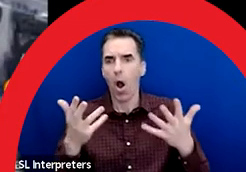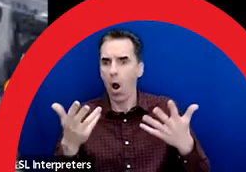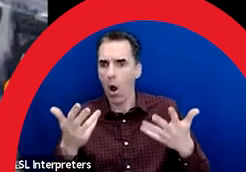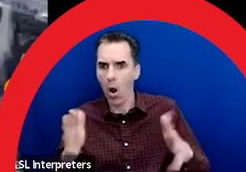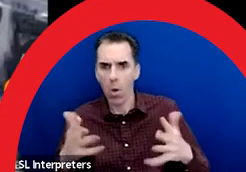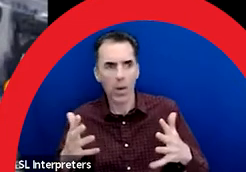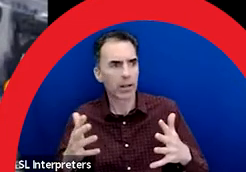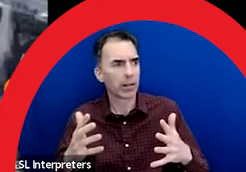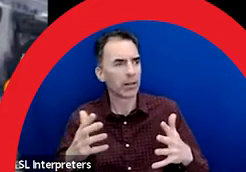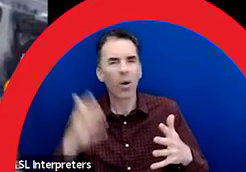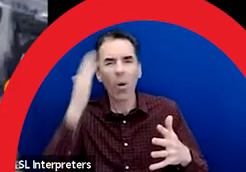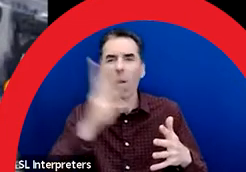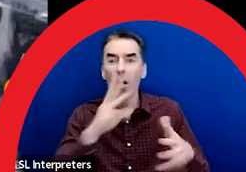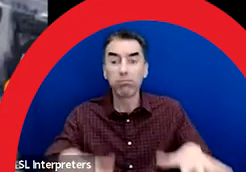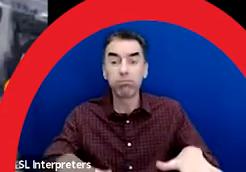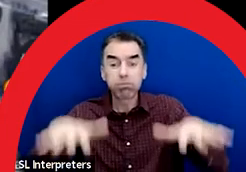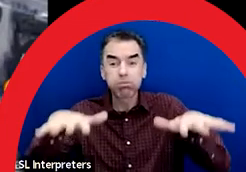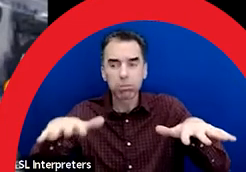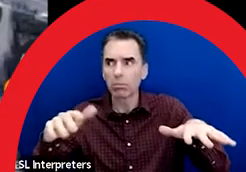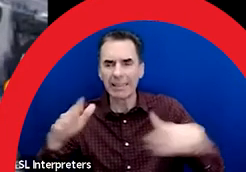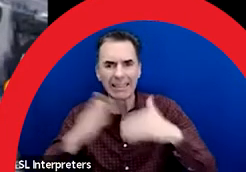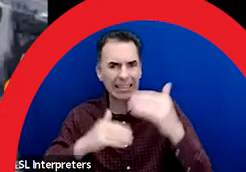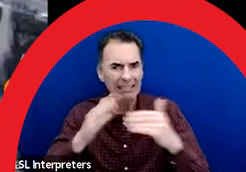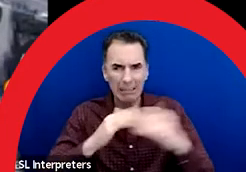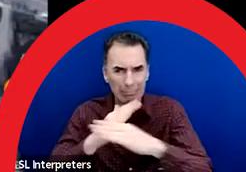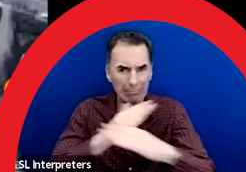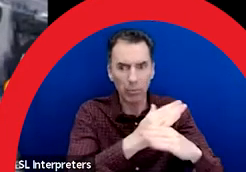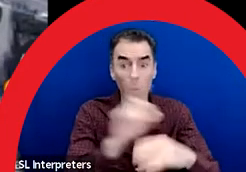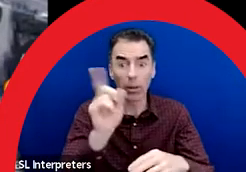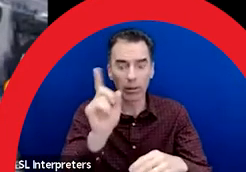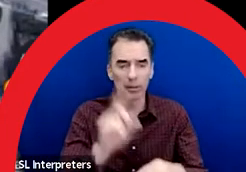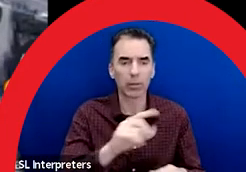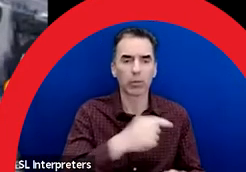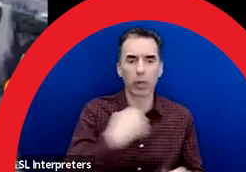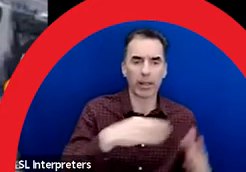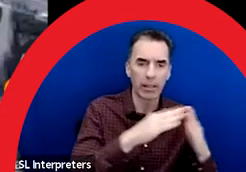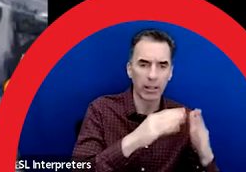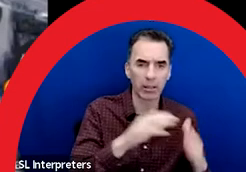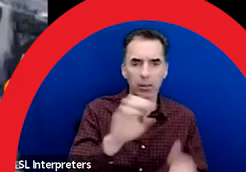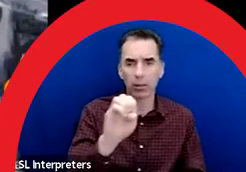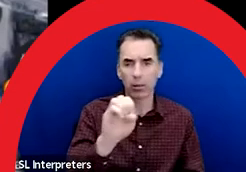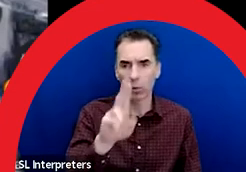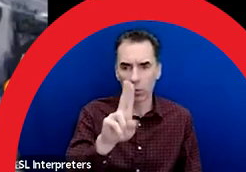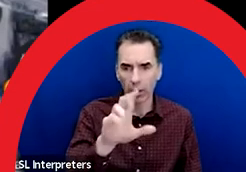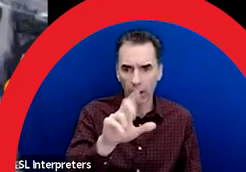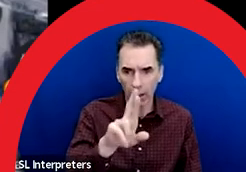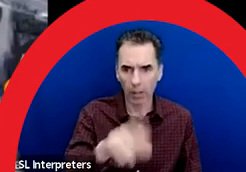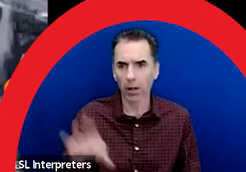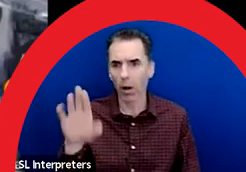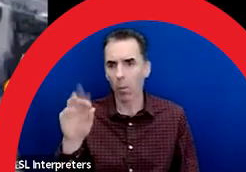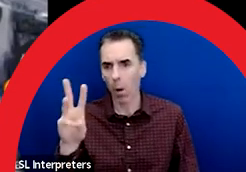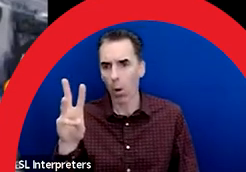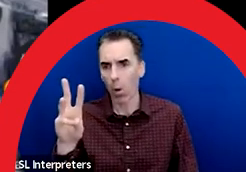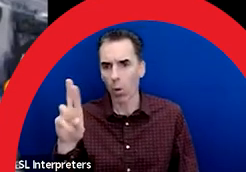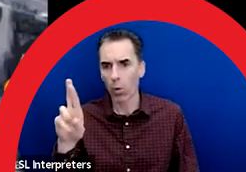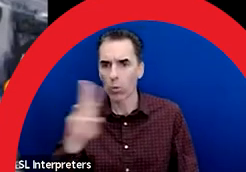that are underway right now between Chinatown, Eau Claire, and along the Bow River. These projects are aimed